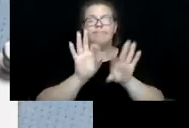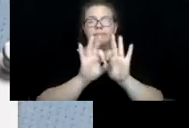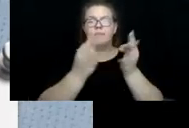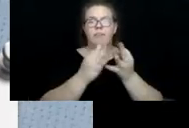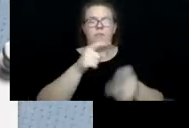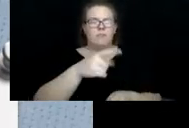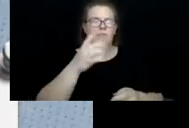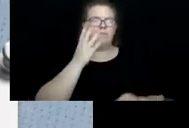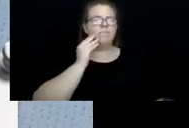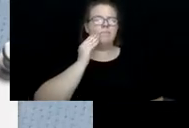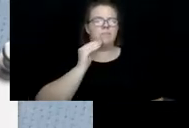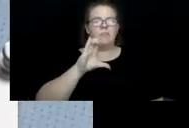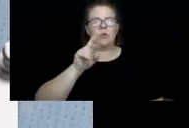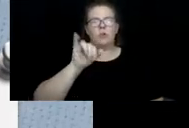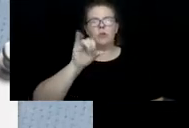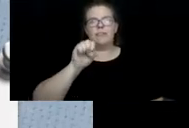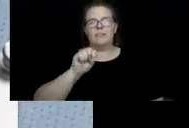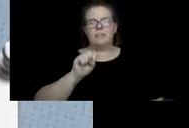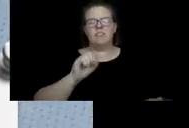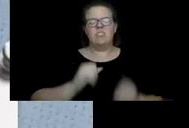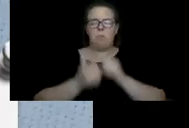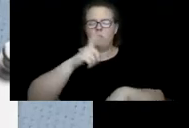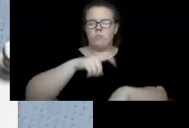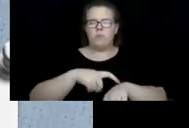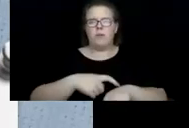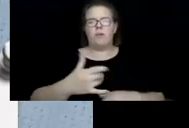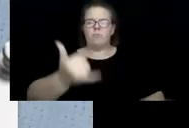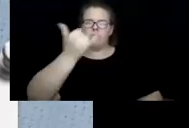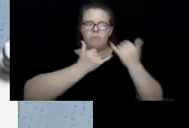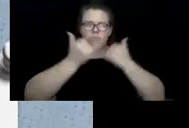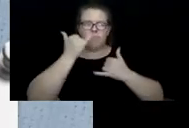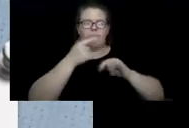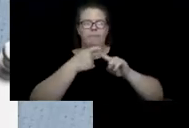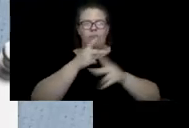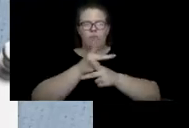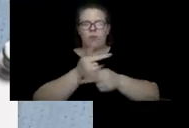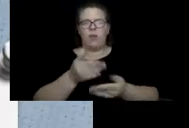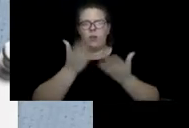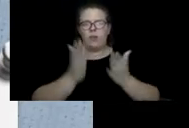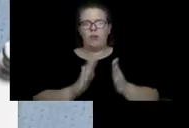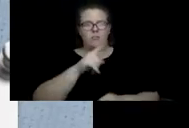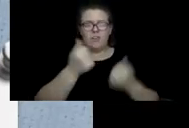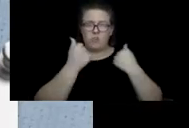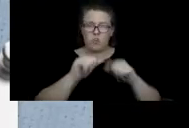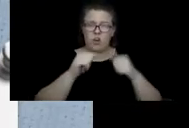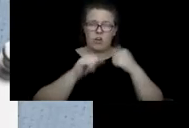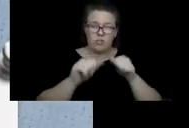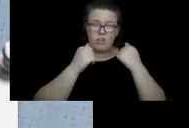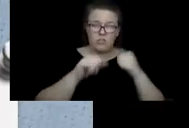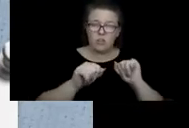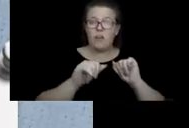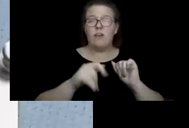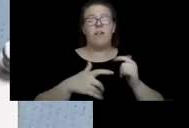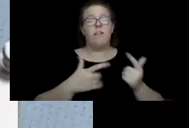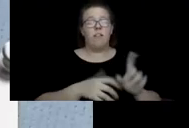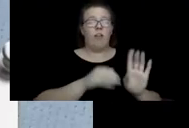most times, when we get calls from caregivers, they have tried everything. They have knocked on every